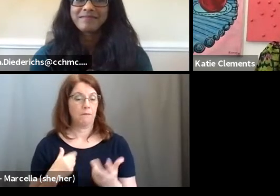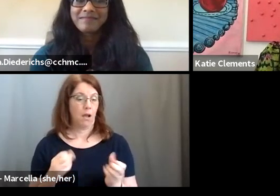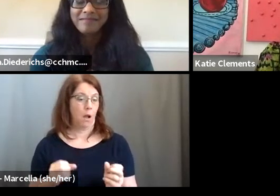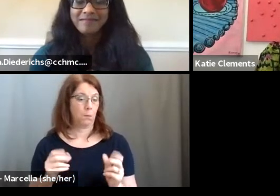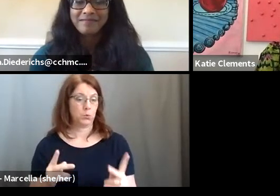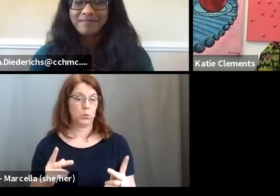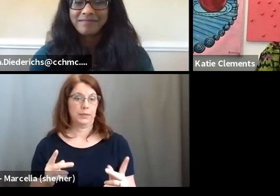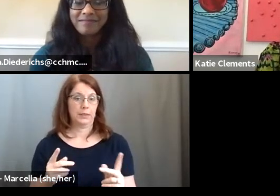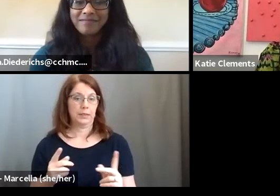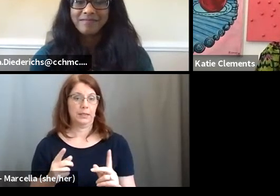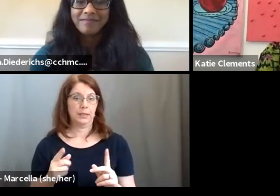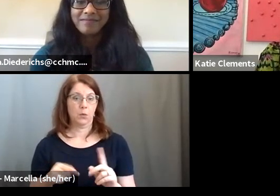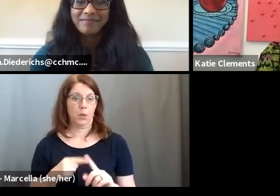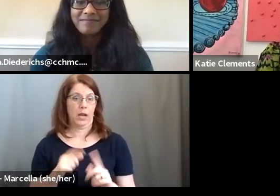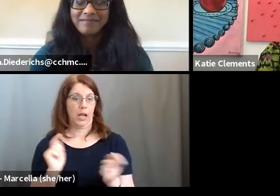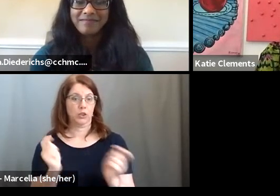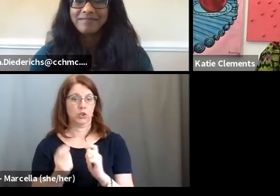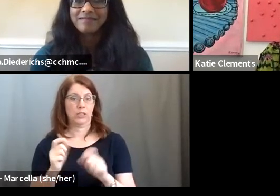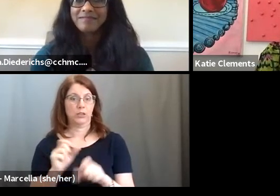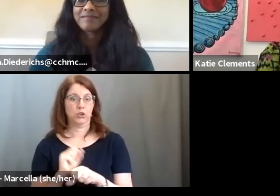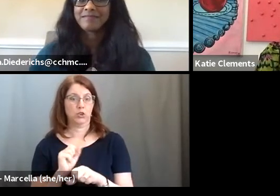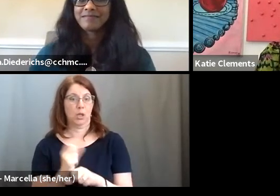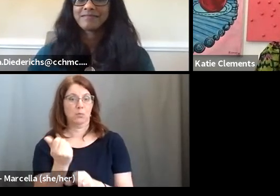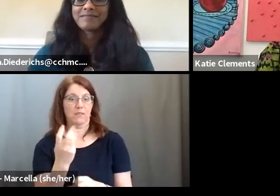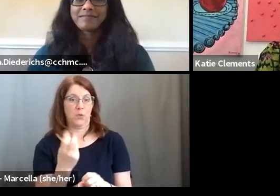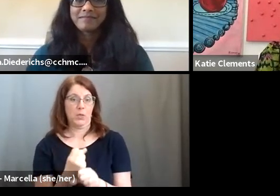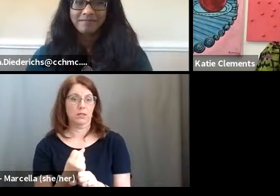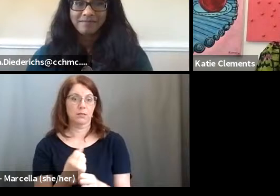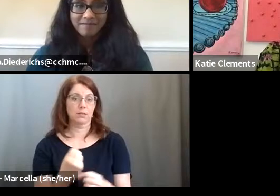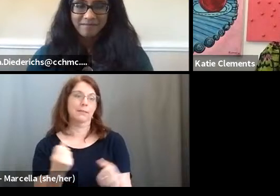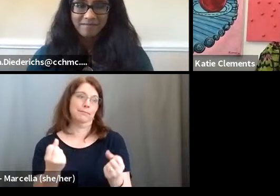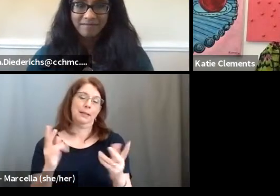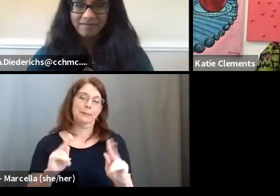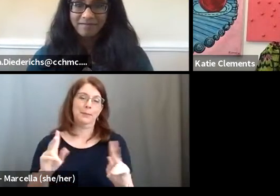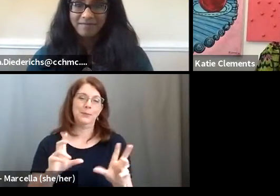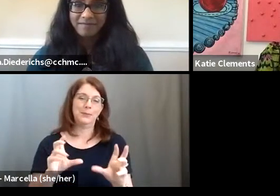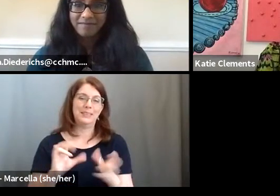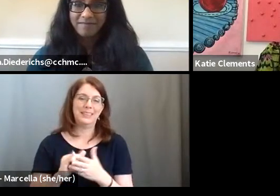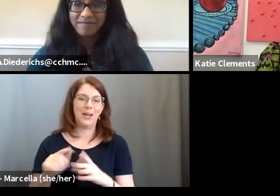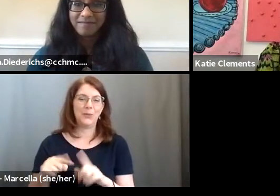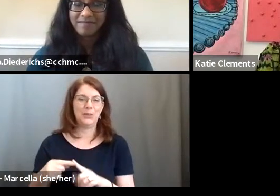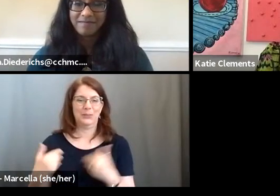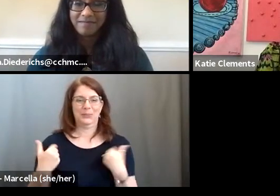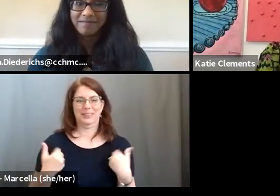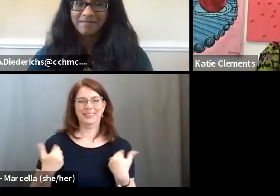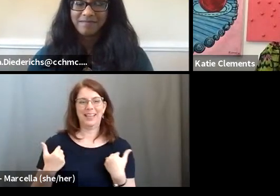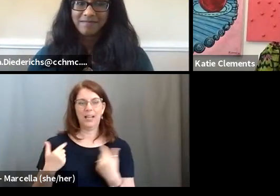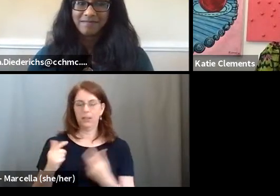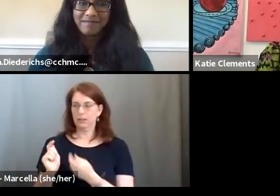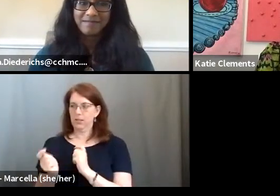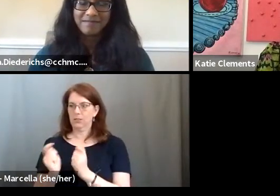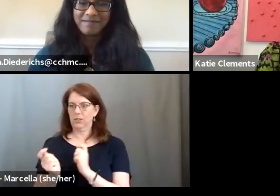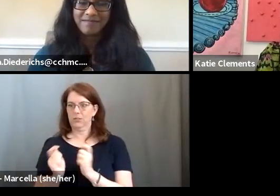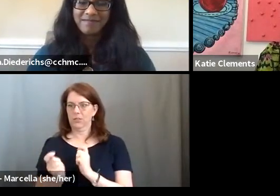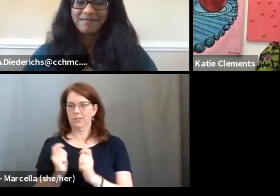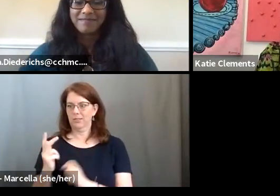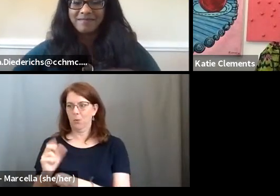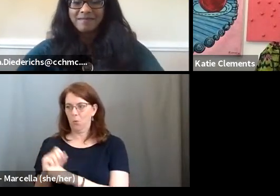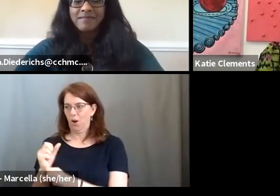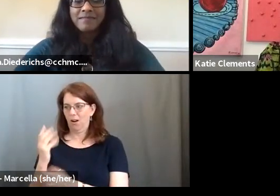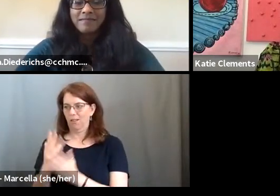to, as I changed jobs over a few years or so, like most people did, you know, when you're young, you get a job and change after about three years.